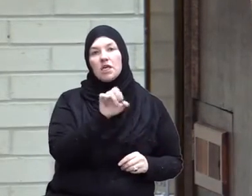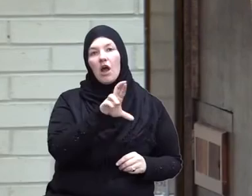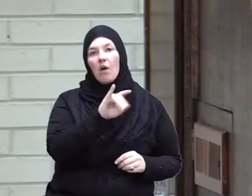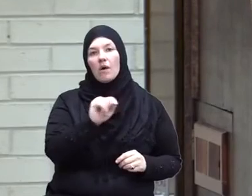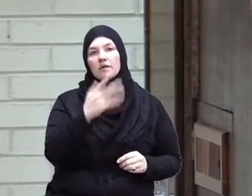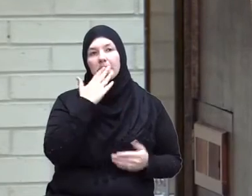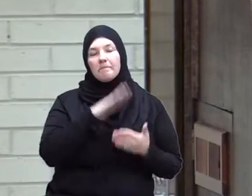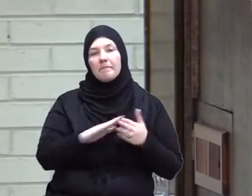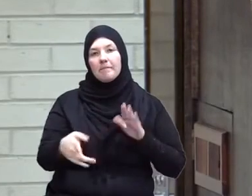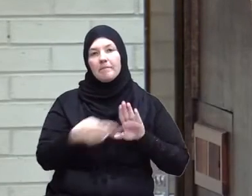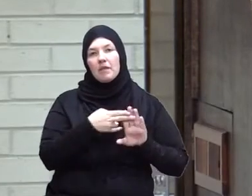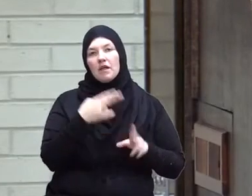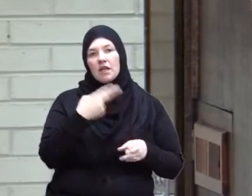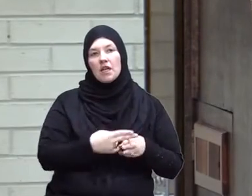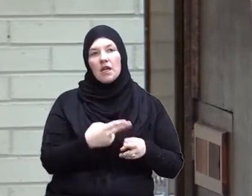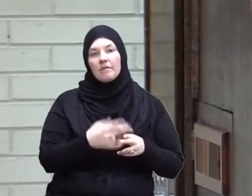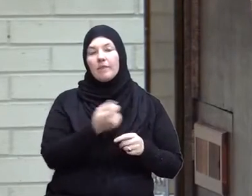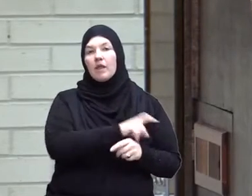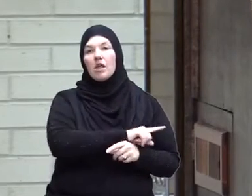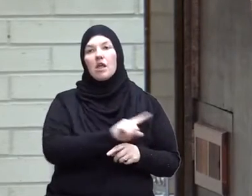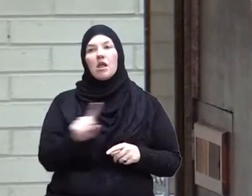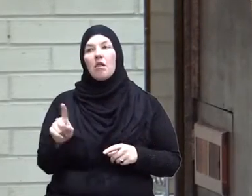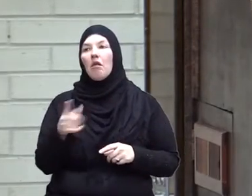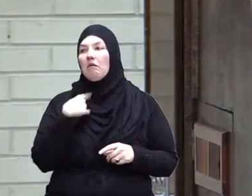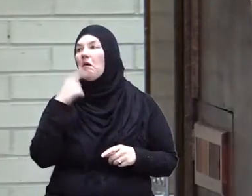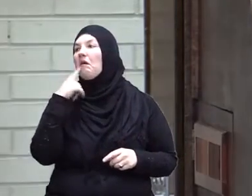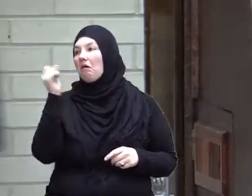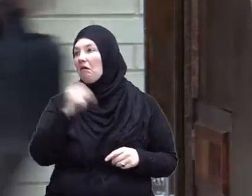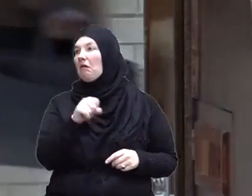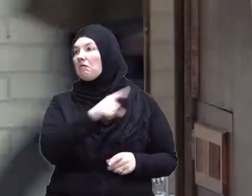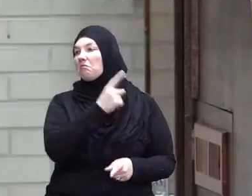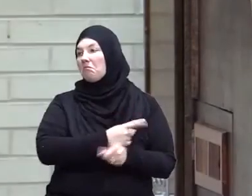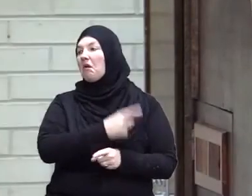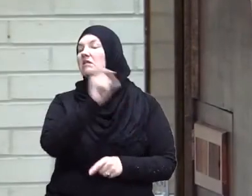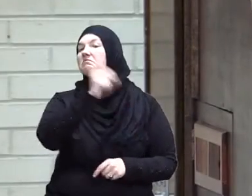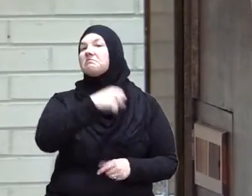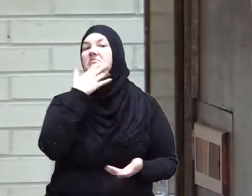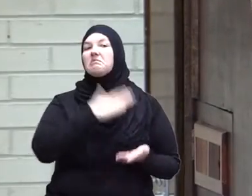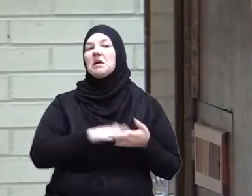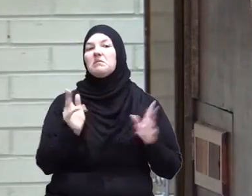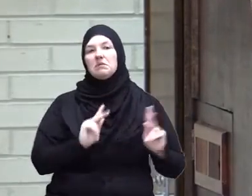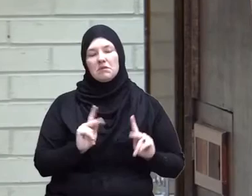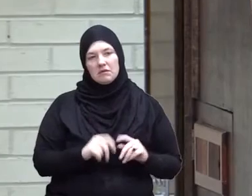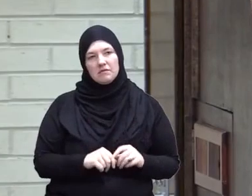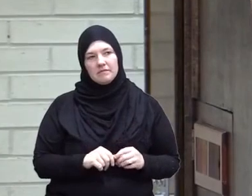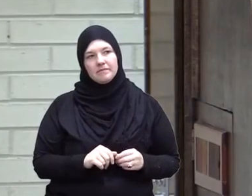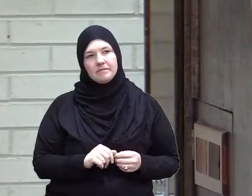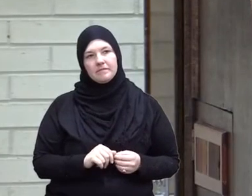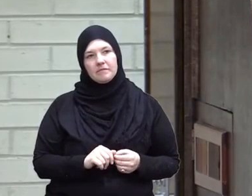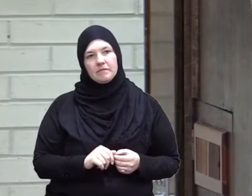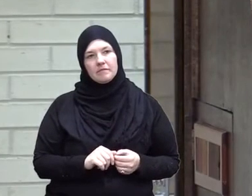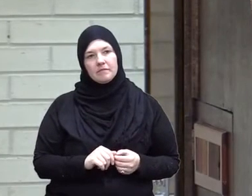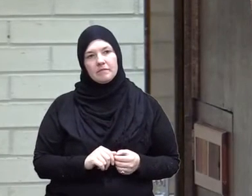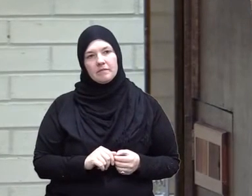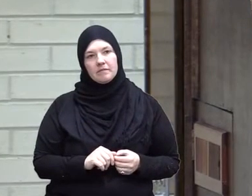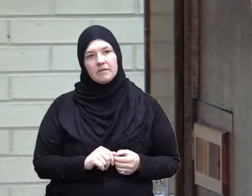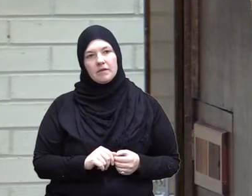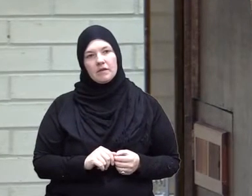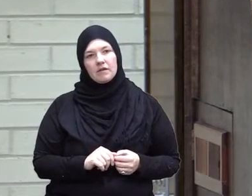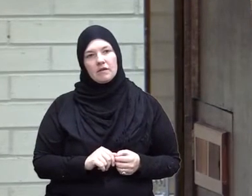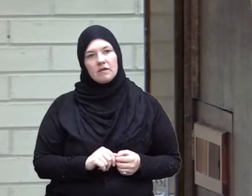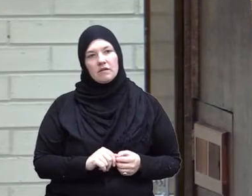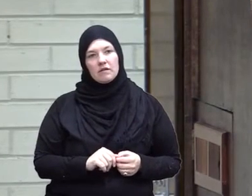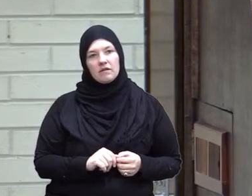they ride and run to the bandwagon and say yes they are terrorists and we have seen people coming